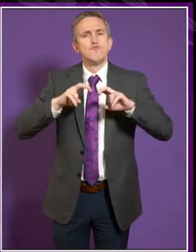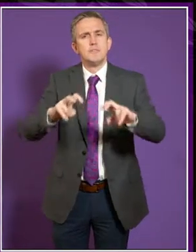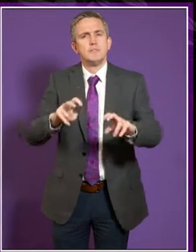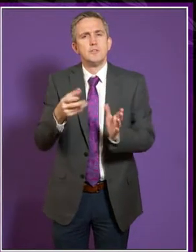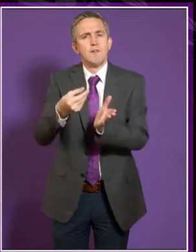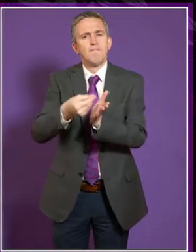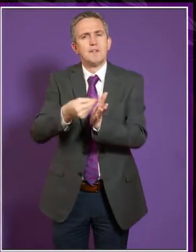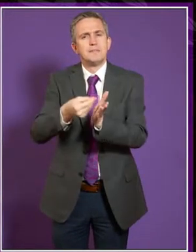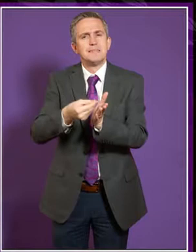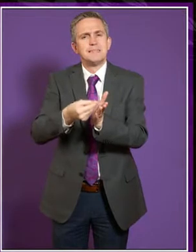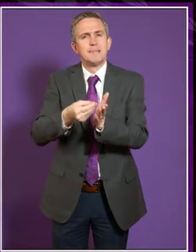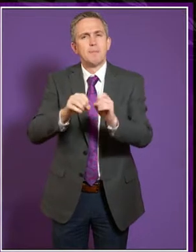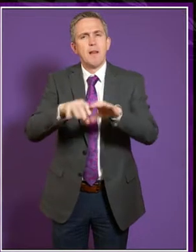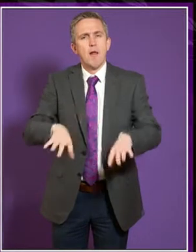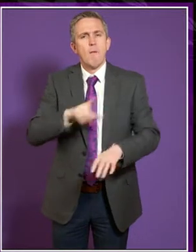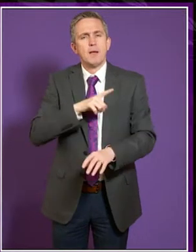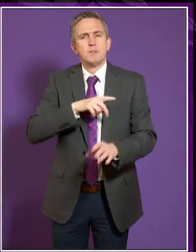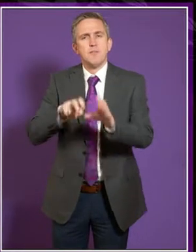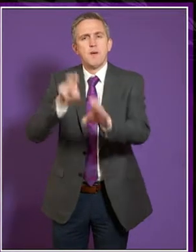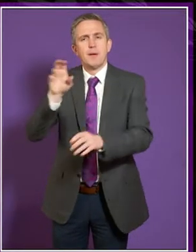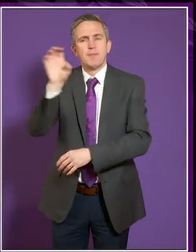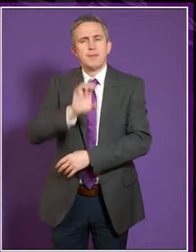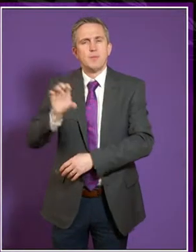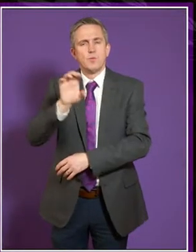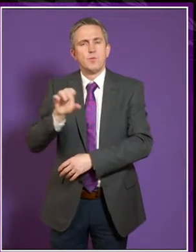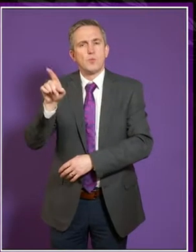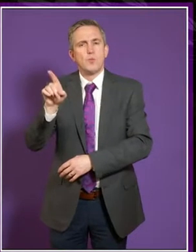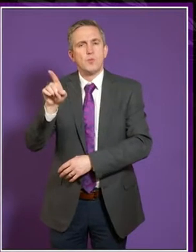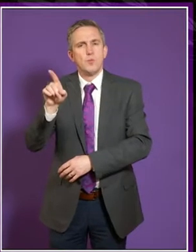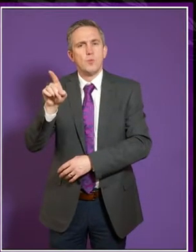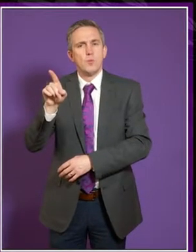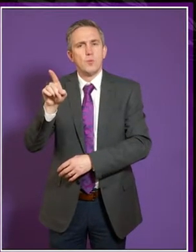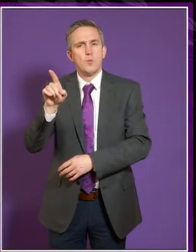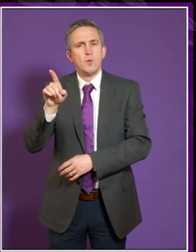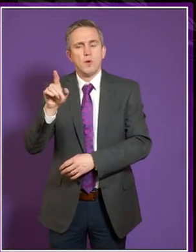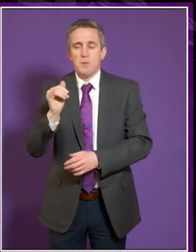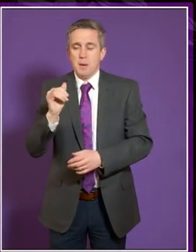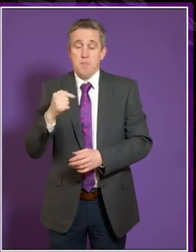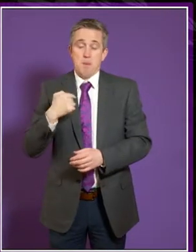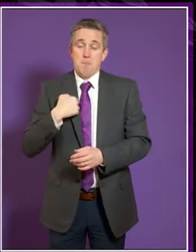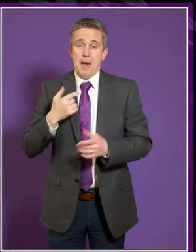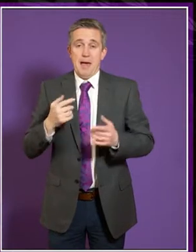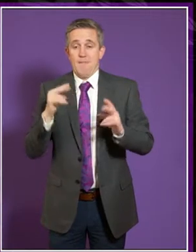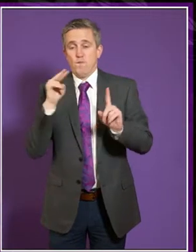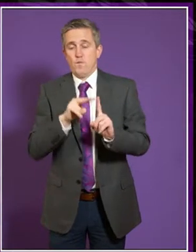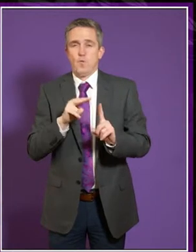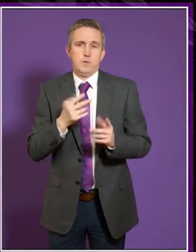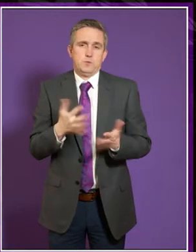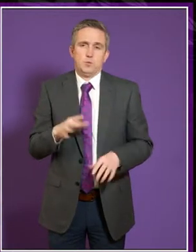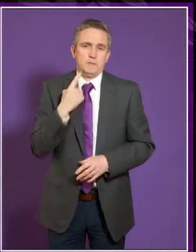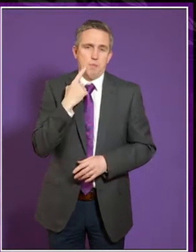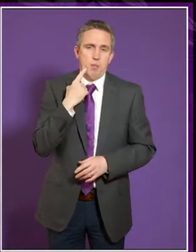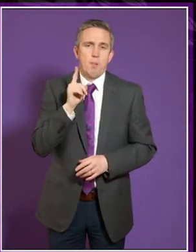from the EU, because it would seem to me, and I may be taking quite a simplistic view, that if we lose the research funding,